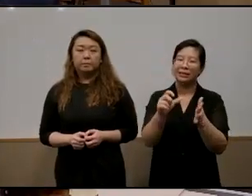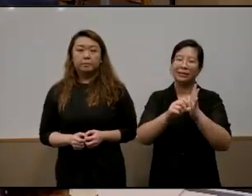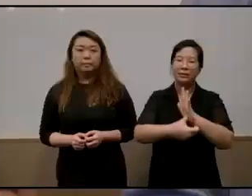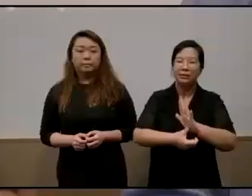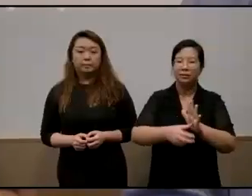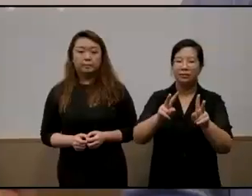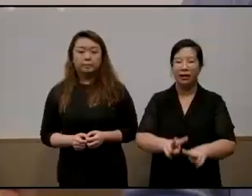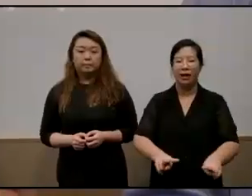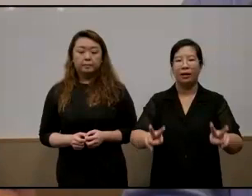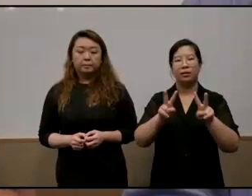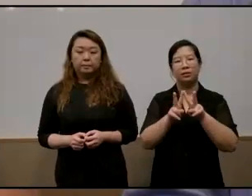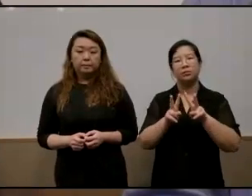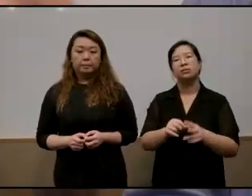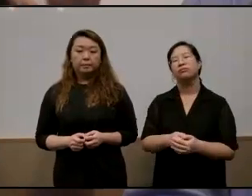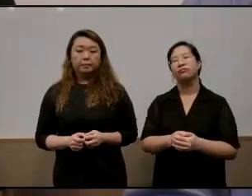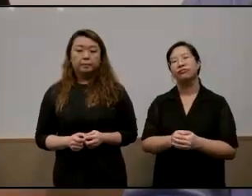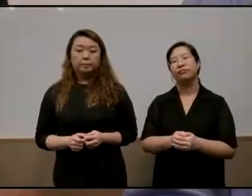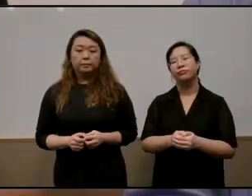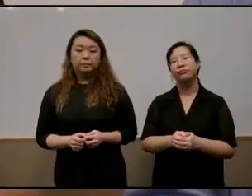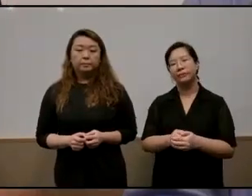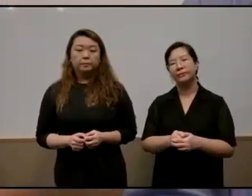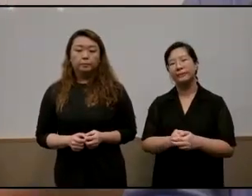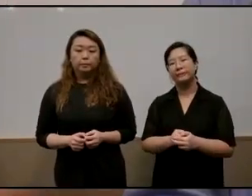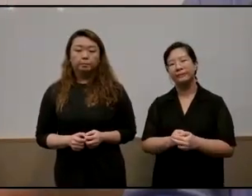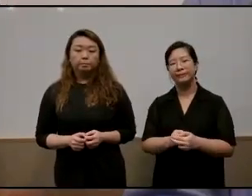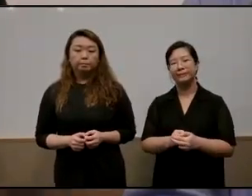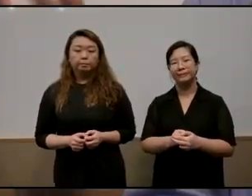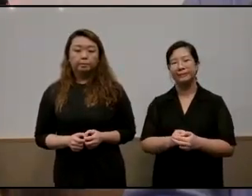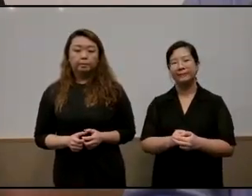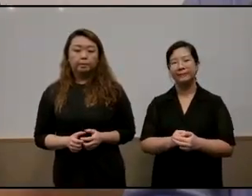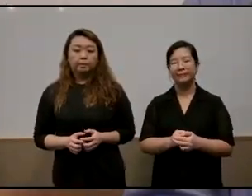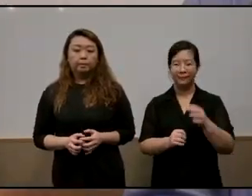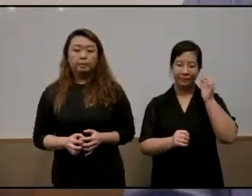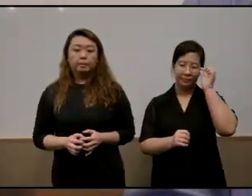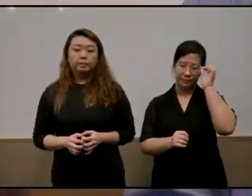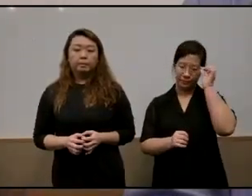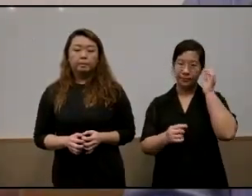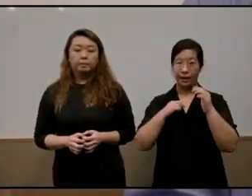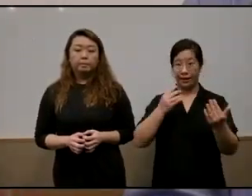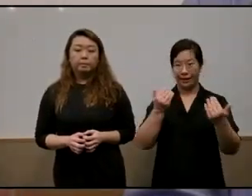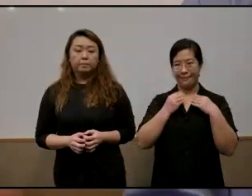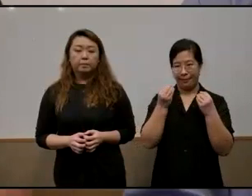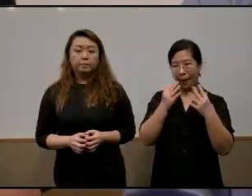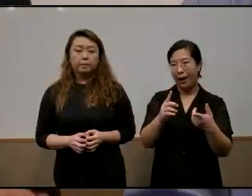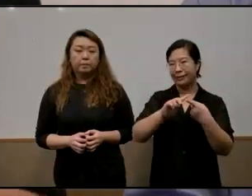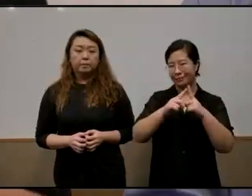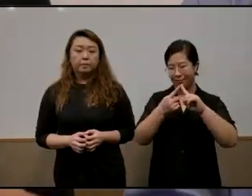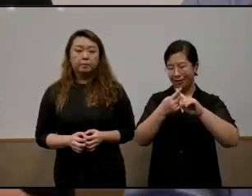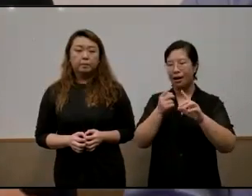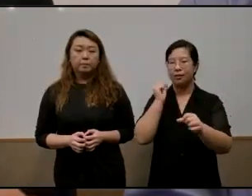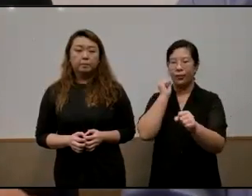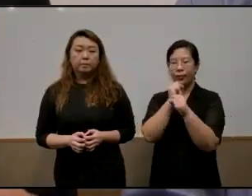yeah you know in in sort of a lot of friends i know who work very hard and